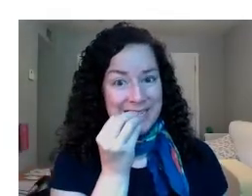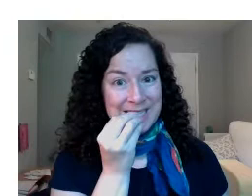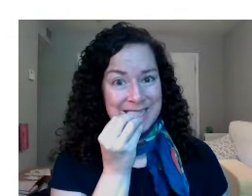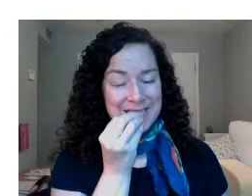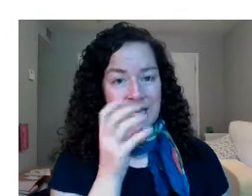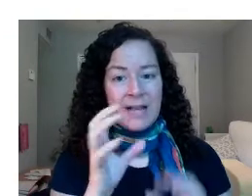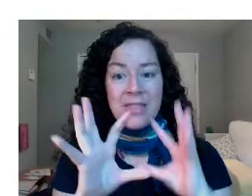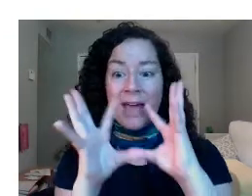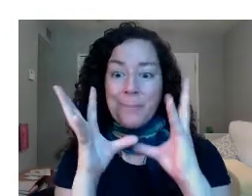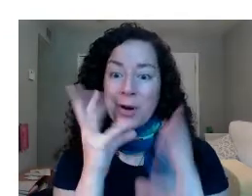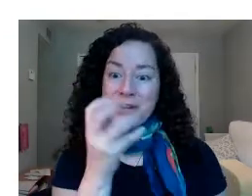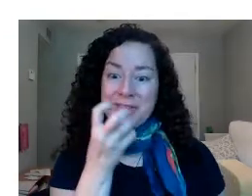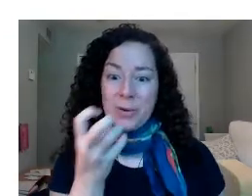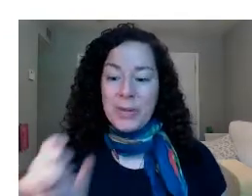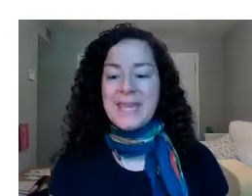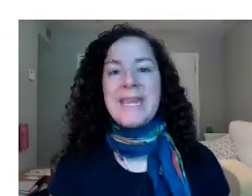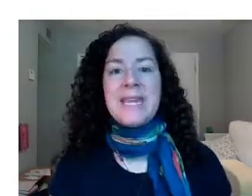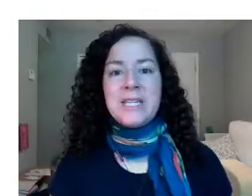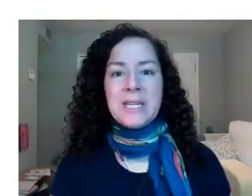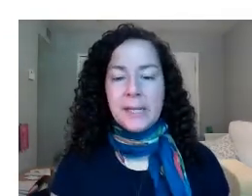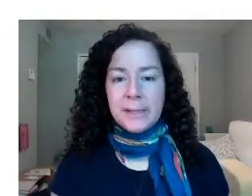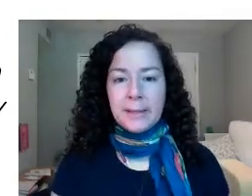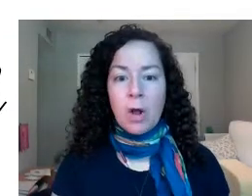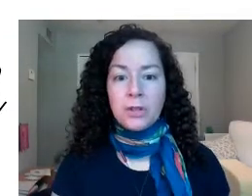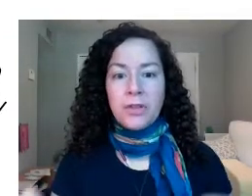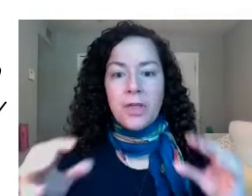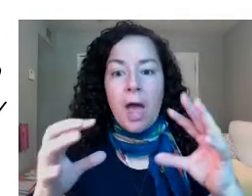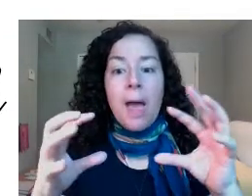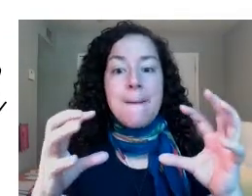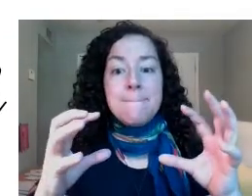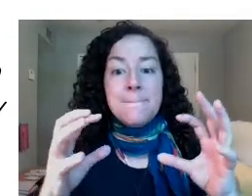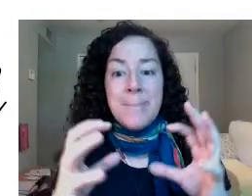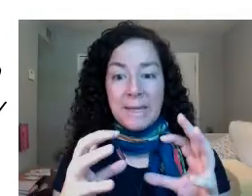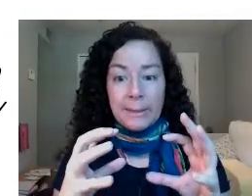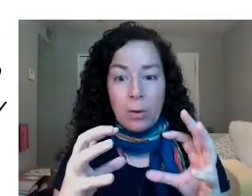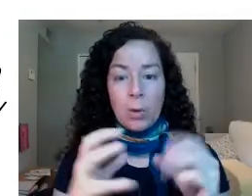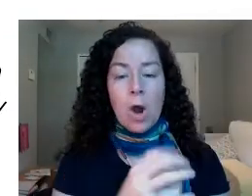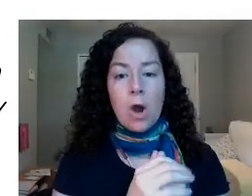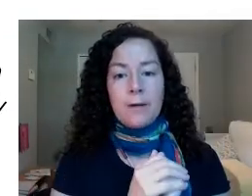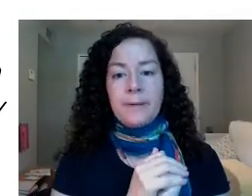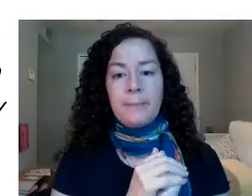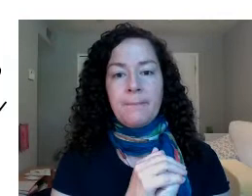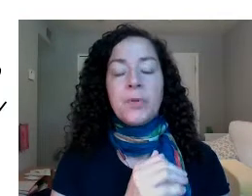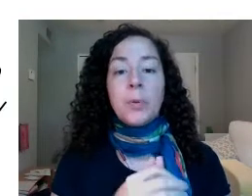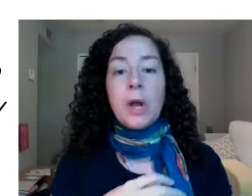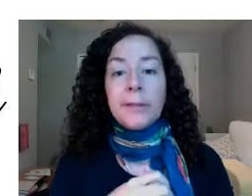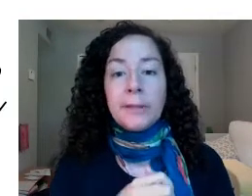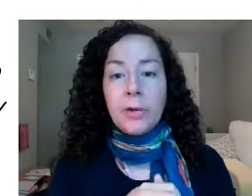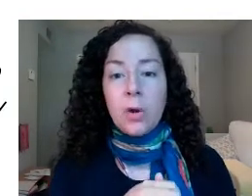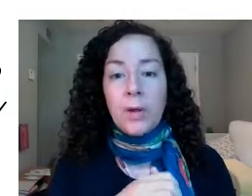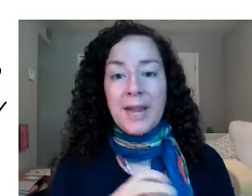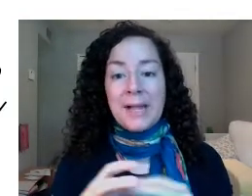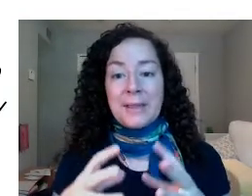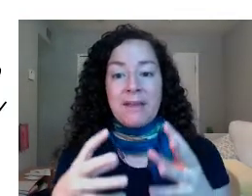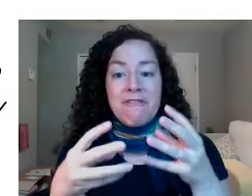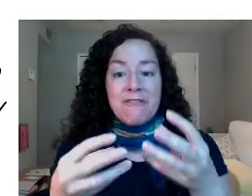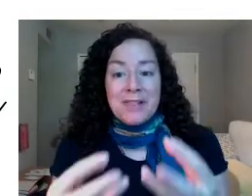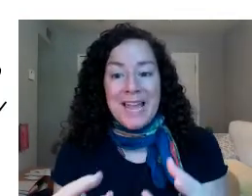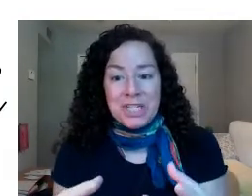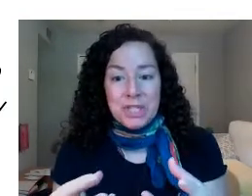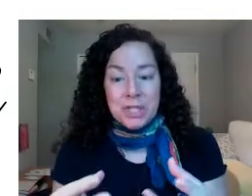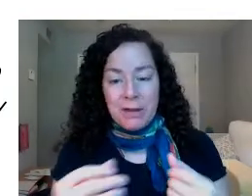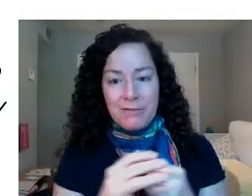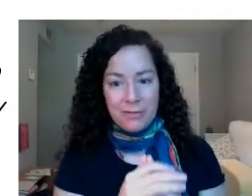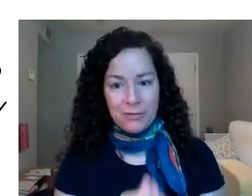can eat. That part that we eat is called the mesocarp. We also know it as the